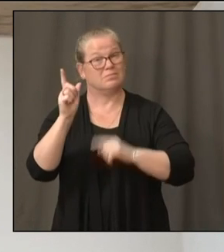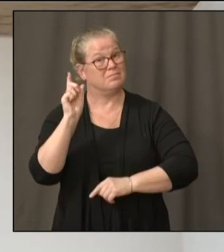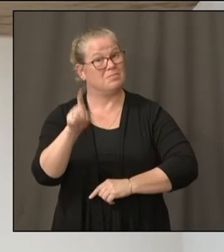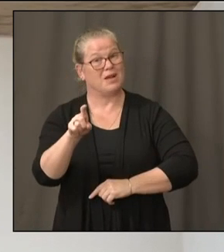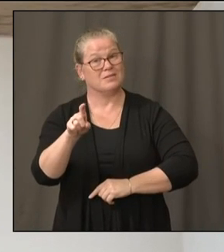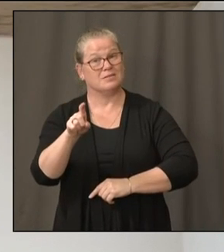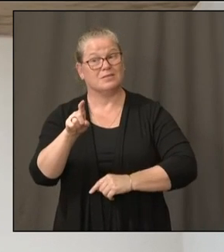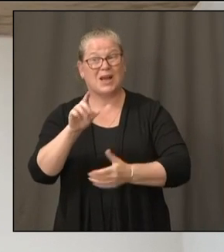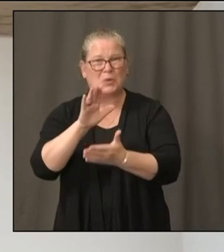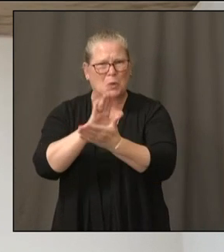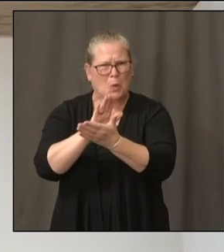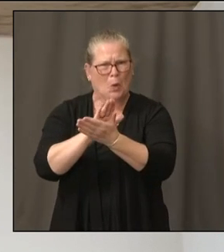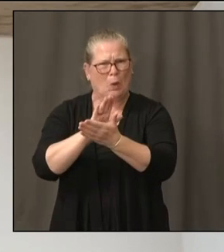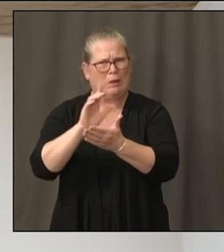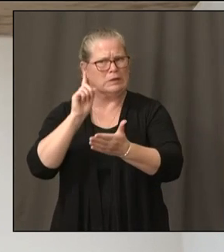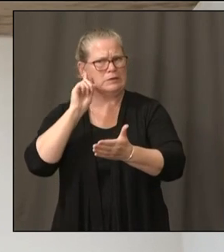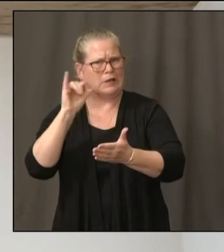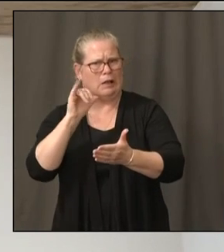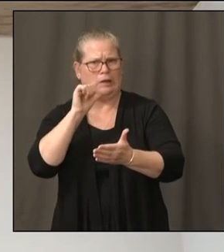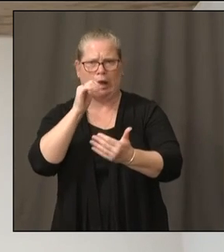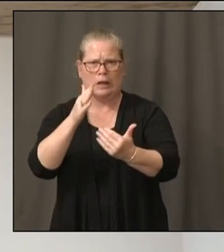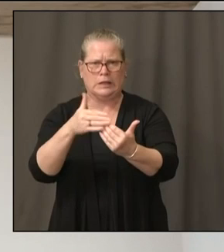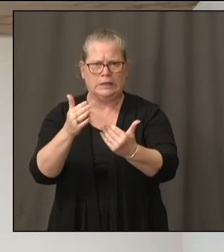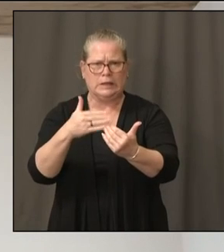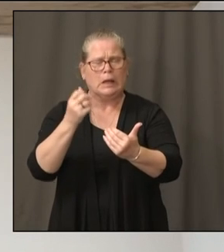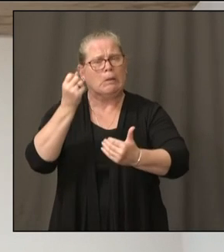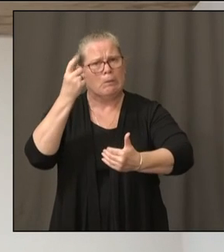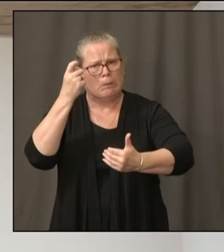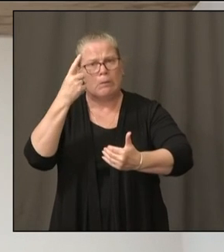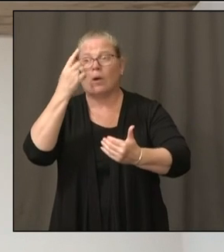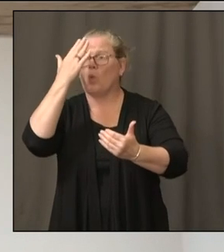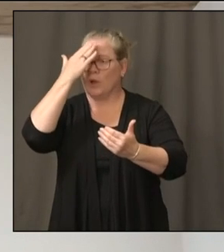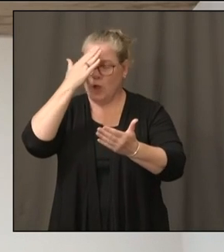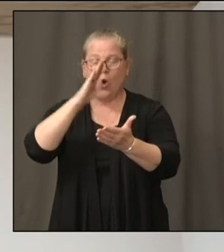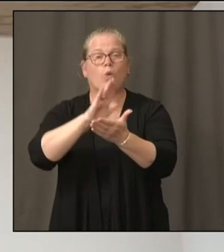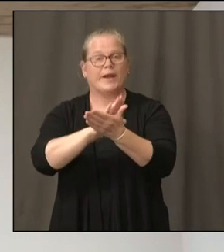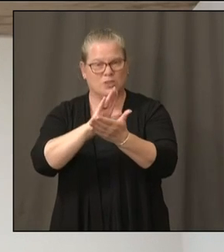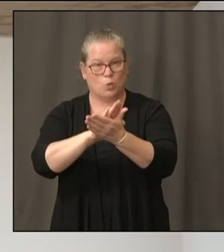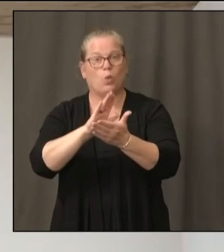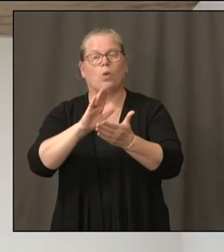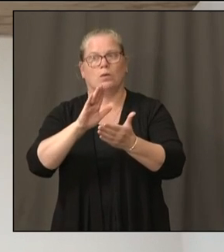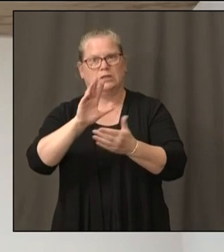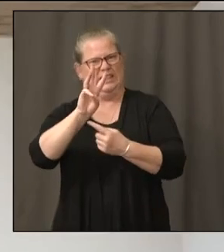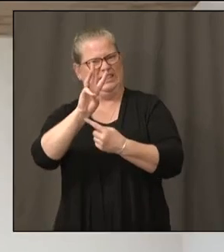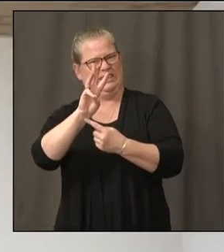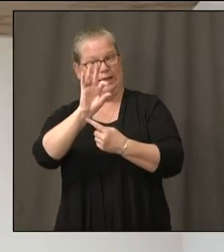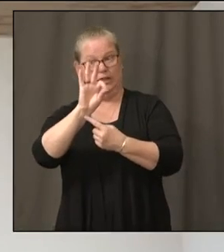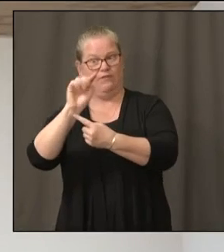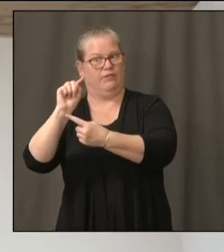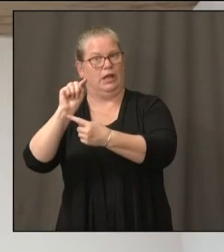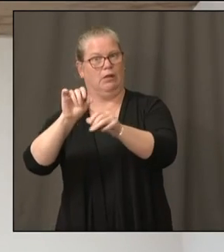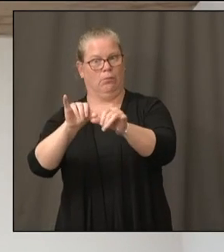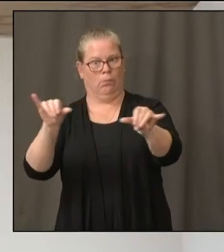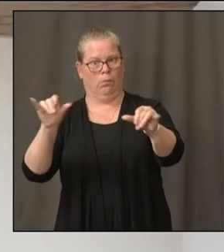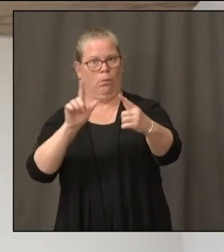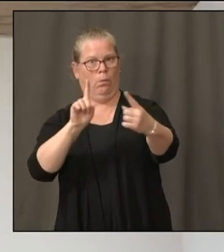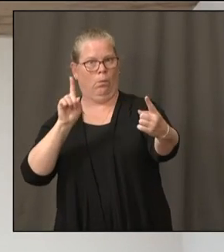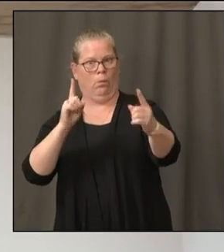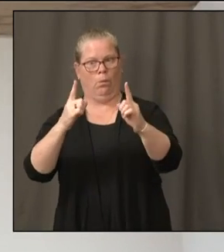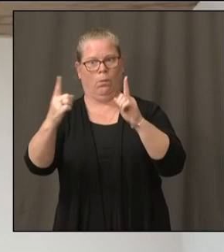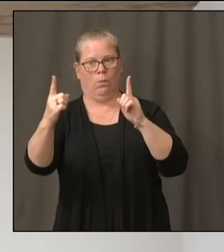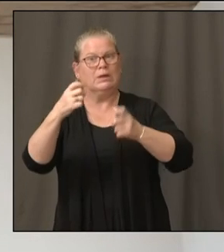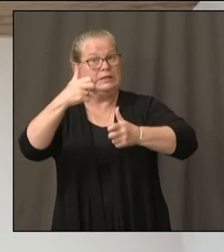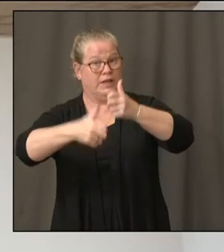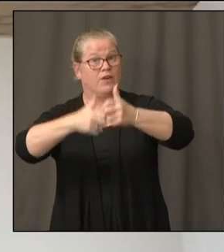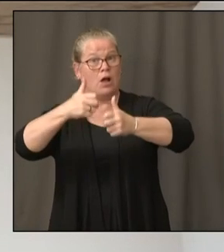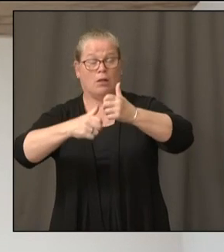you know, obviously staying six feet apart in schools is difficult. And so the answer to having